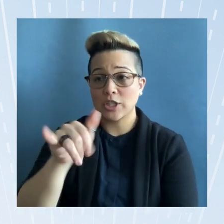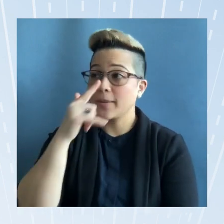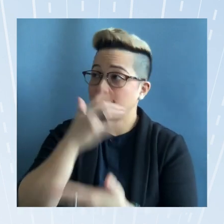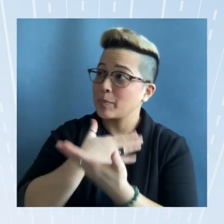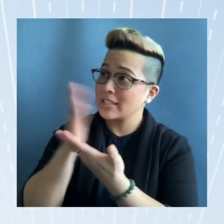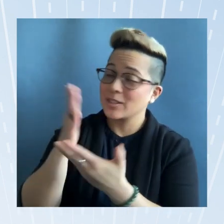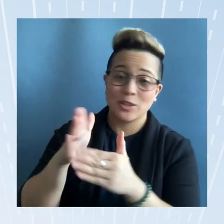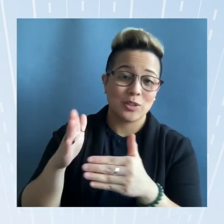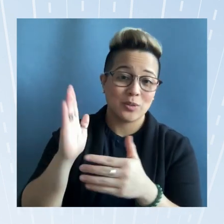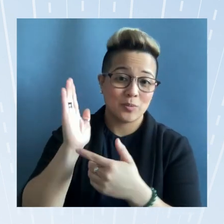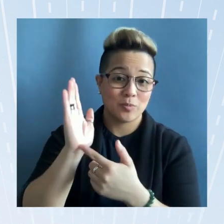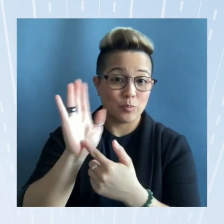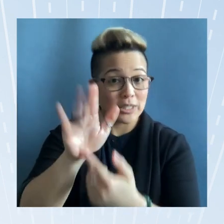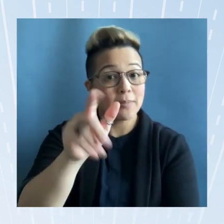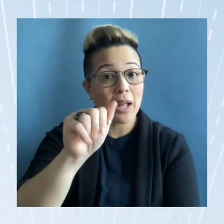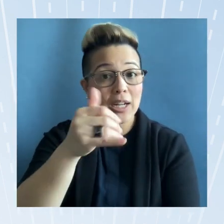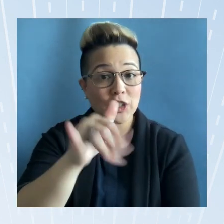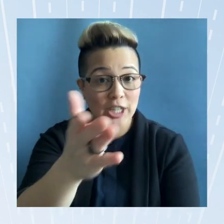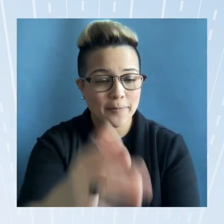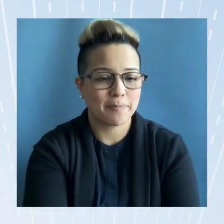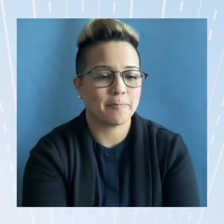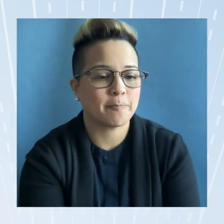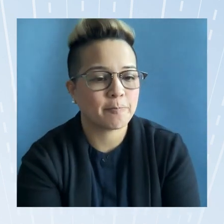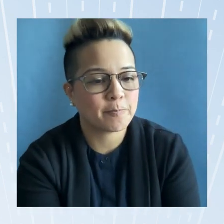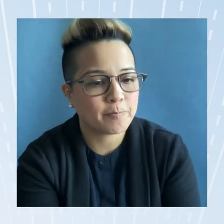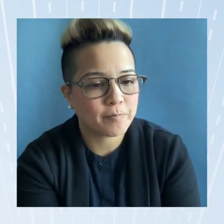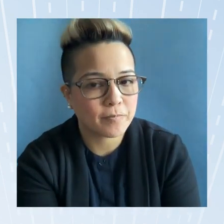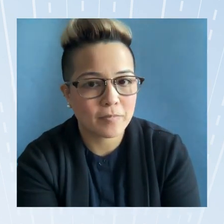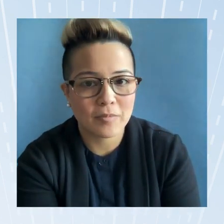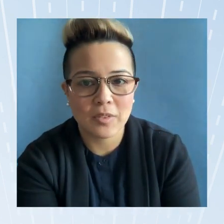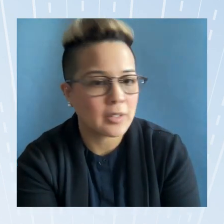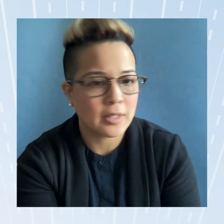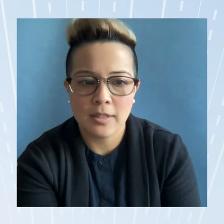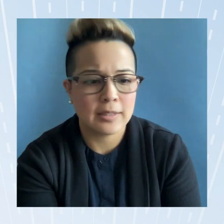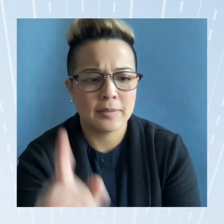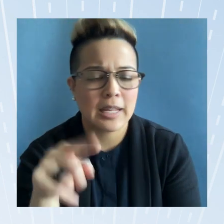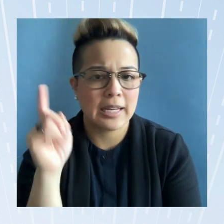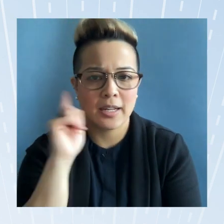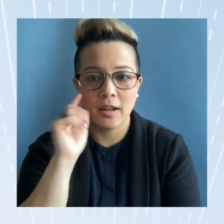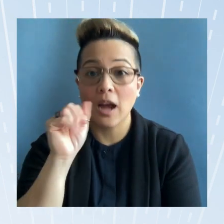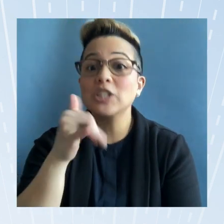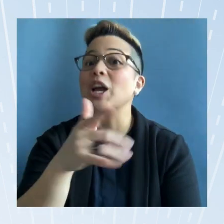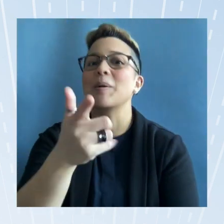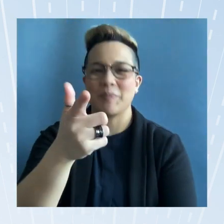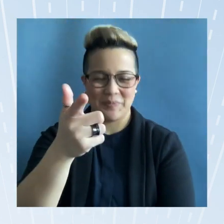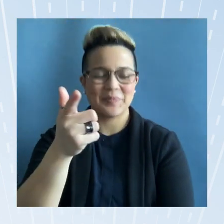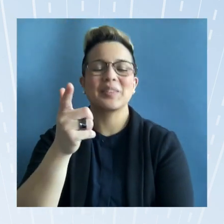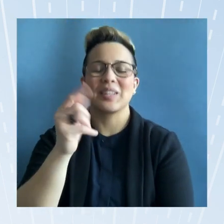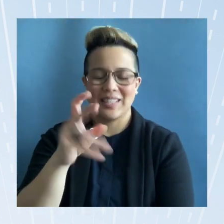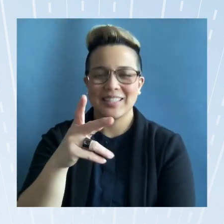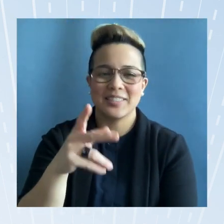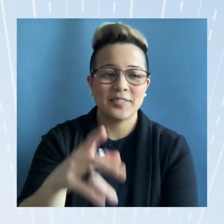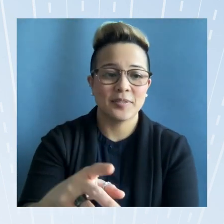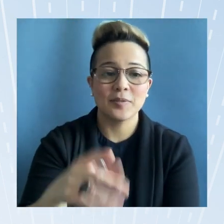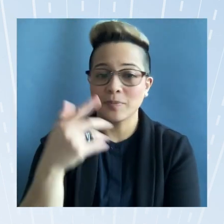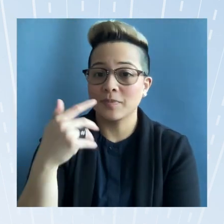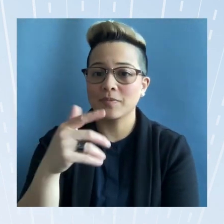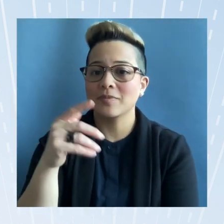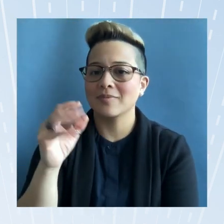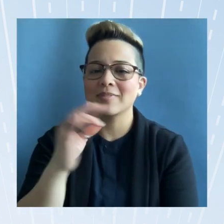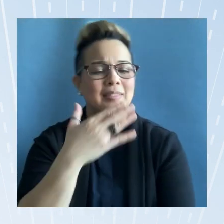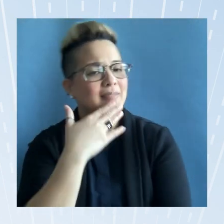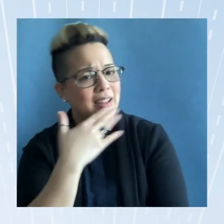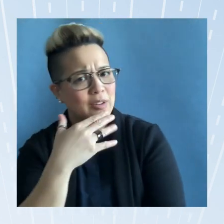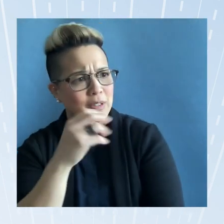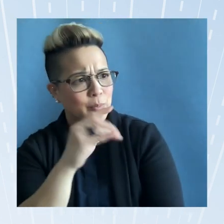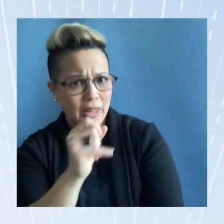ajay we can't hear ajay we got we got thank you smita can you